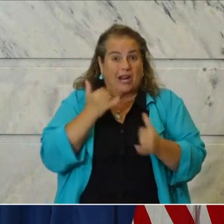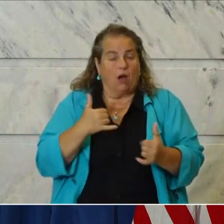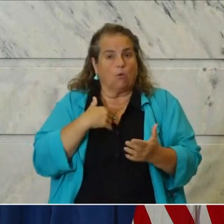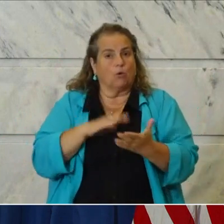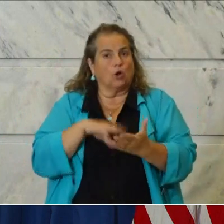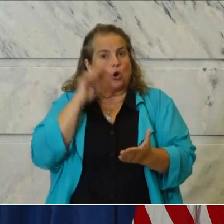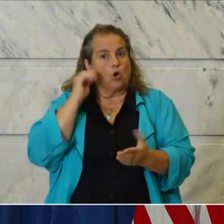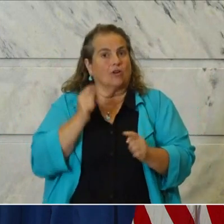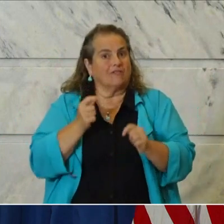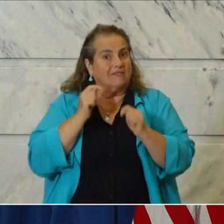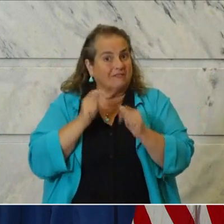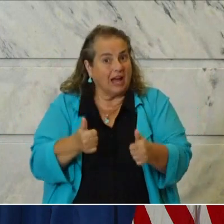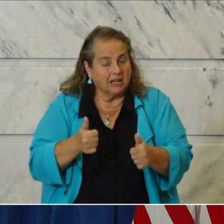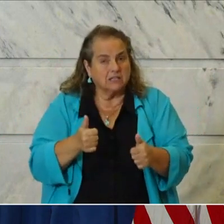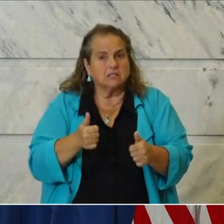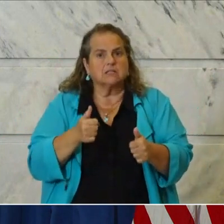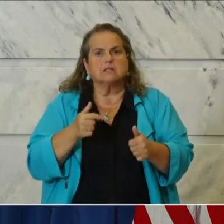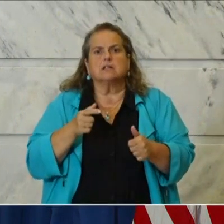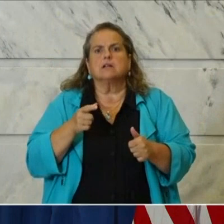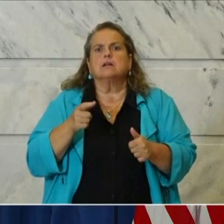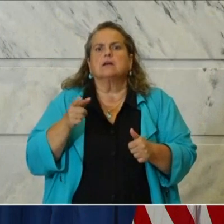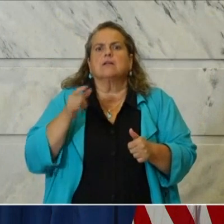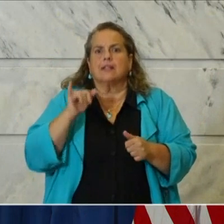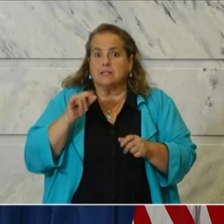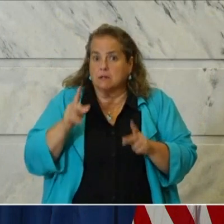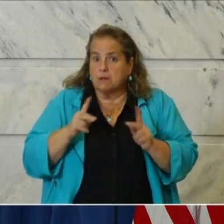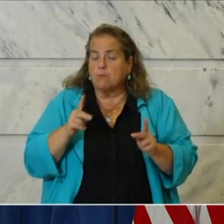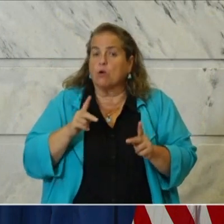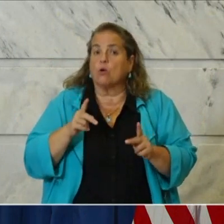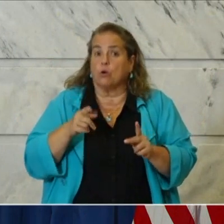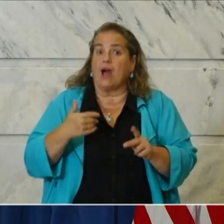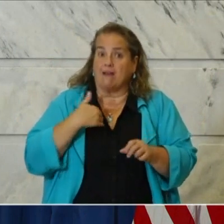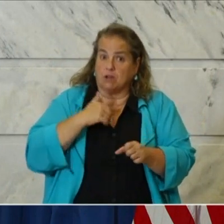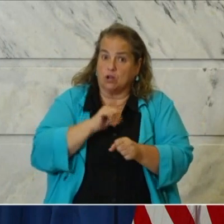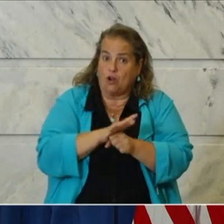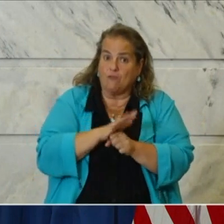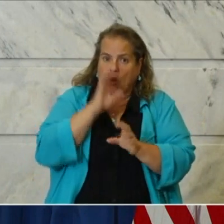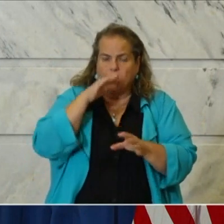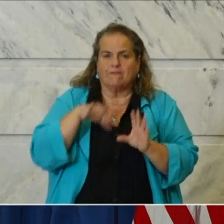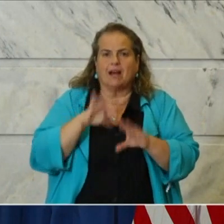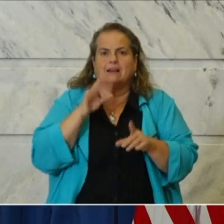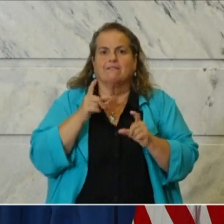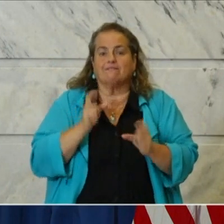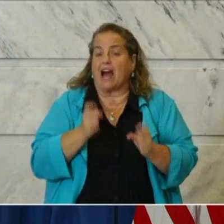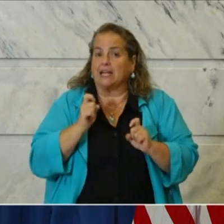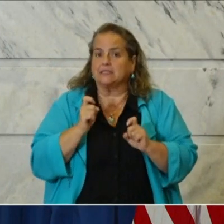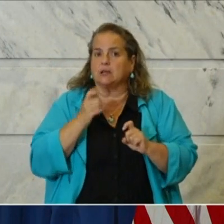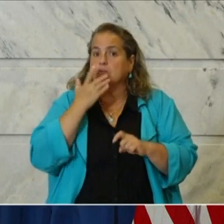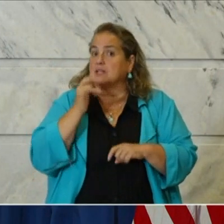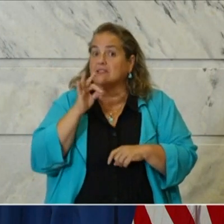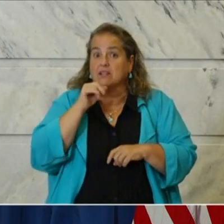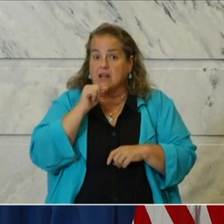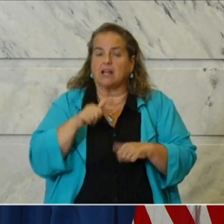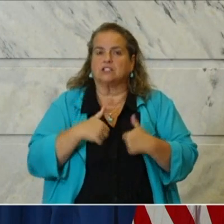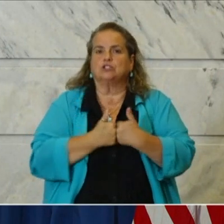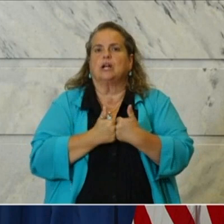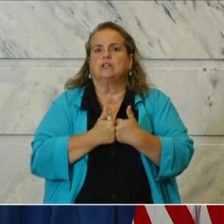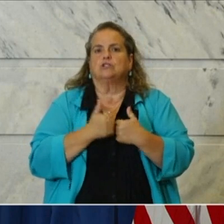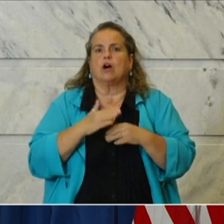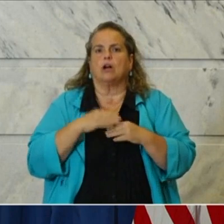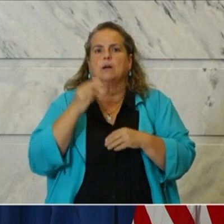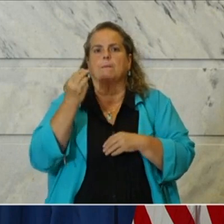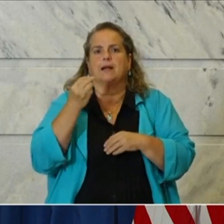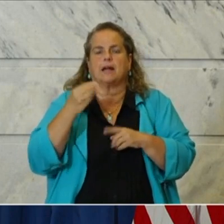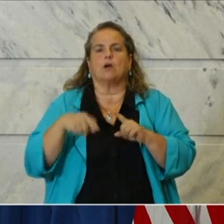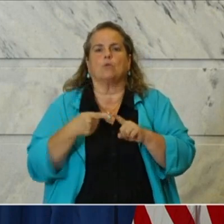very quickly that these folks were positive. Otherwise it's going to present a heck of a challenge on Monday at a